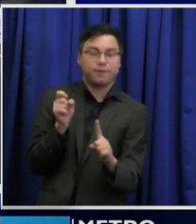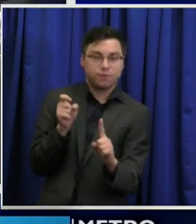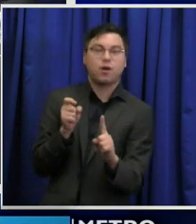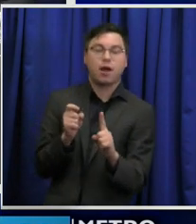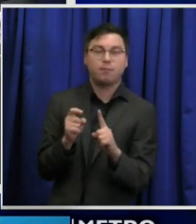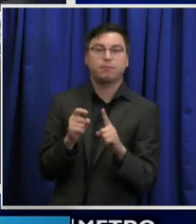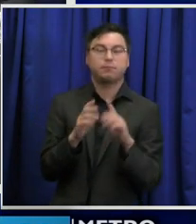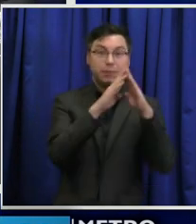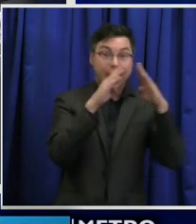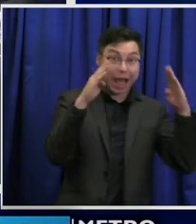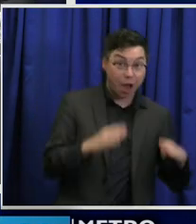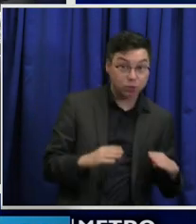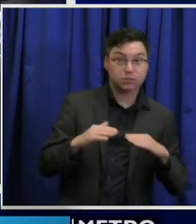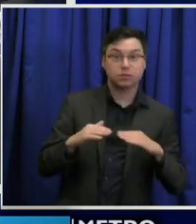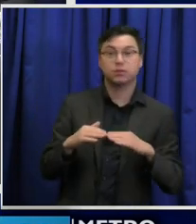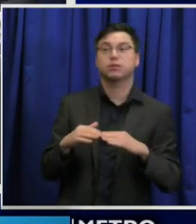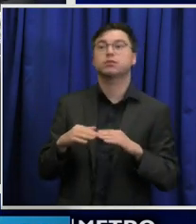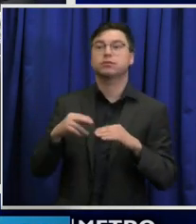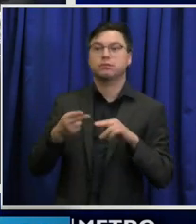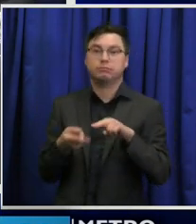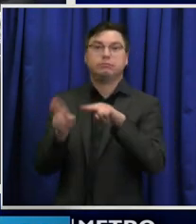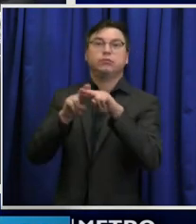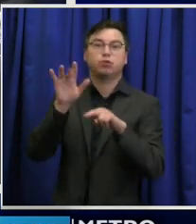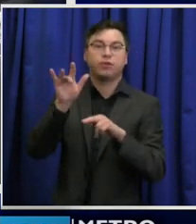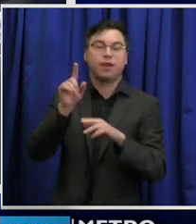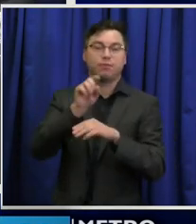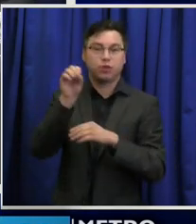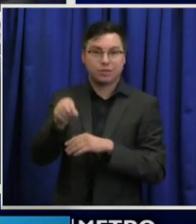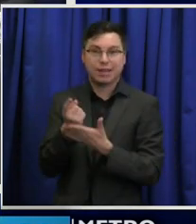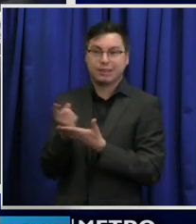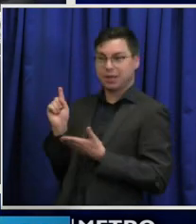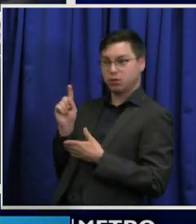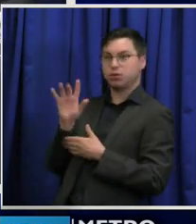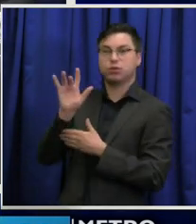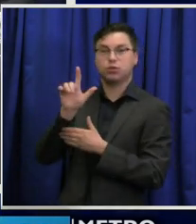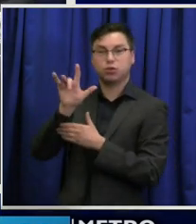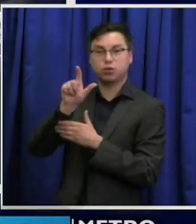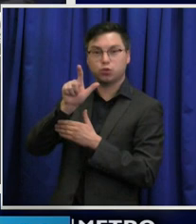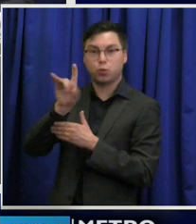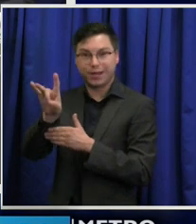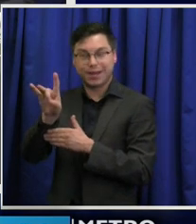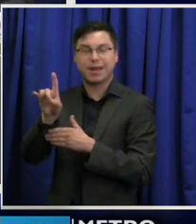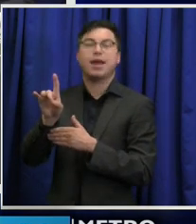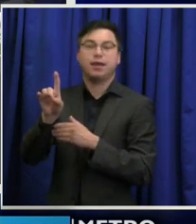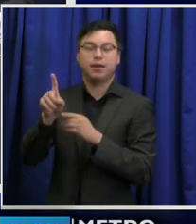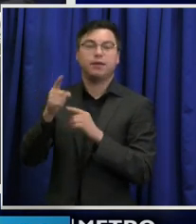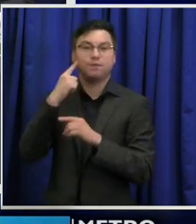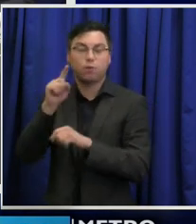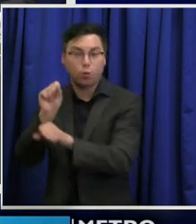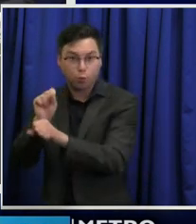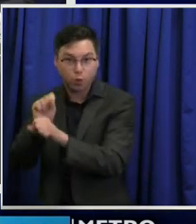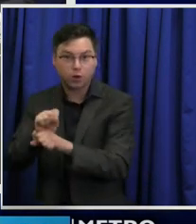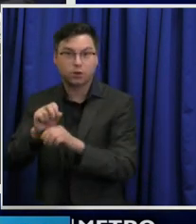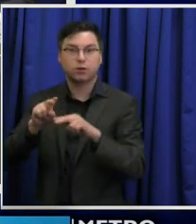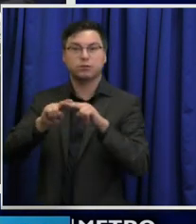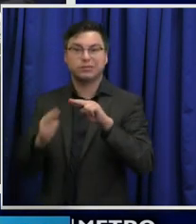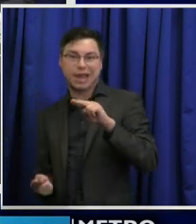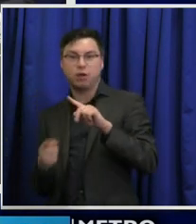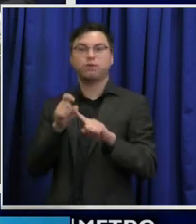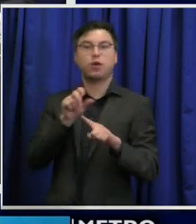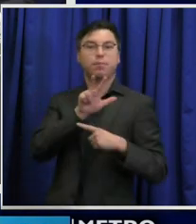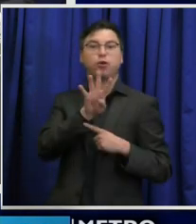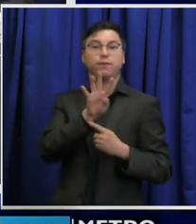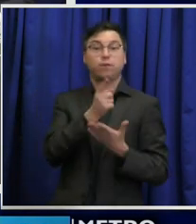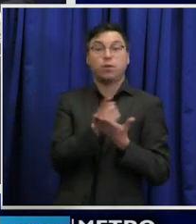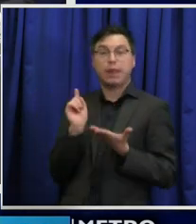households, up from 25% last week. 28% are from work, down from 34% the week before. What is critical